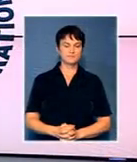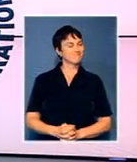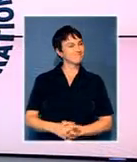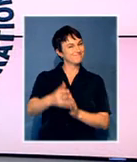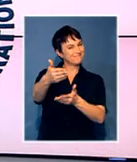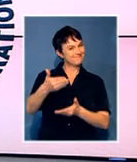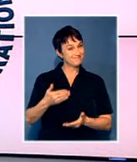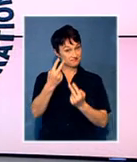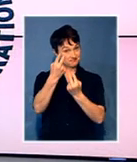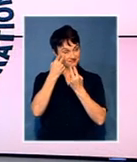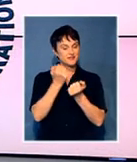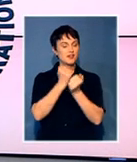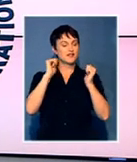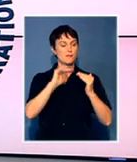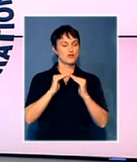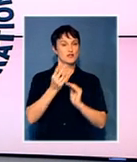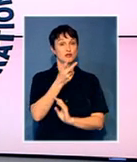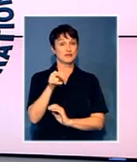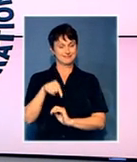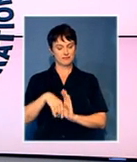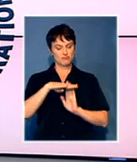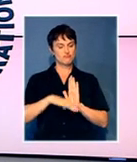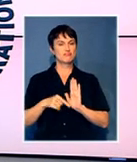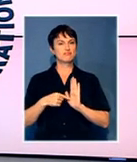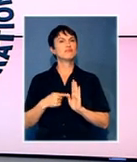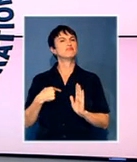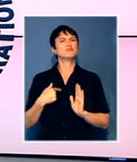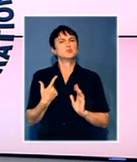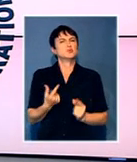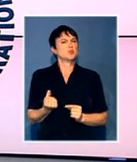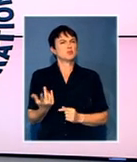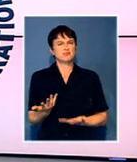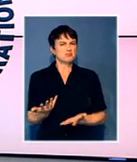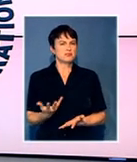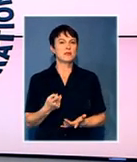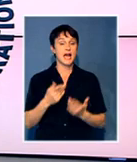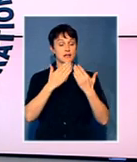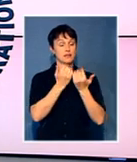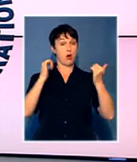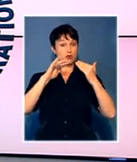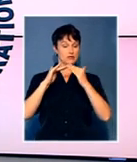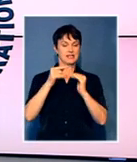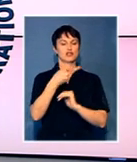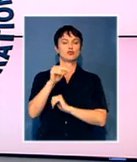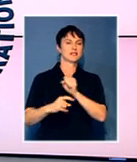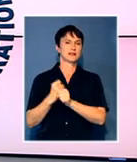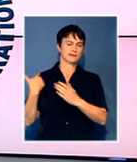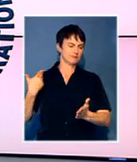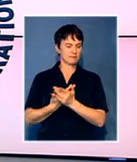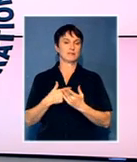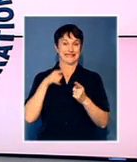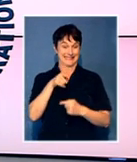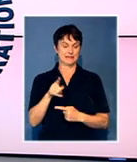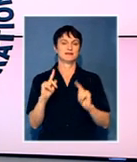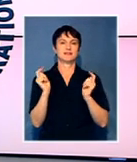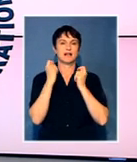Welcome back. You're still watching Democracy 20. In this program series, we celebrate 20 years of democracy. However, the forging of a new South